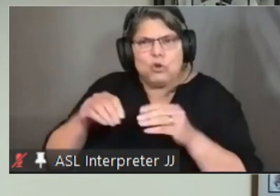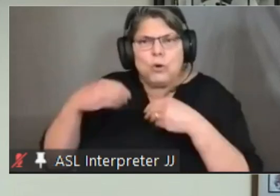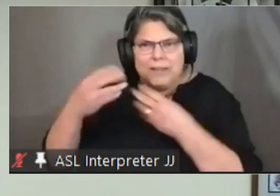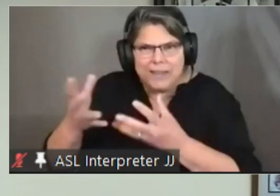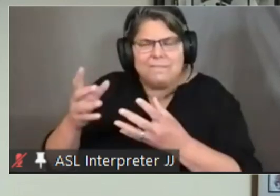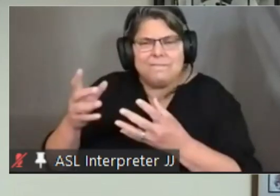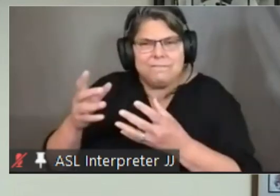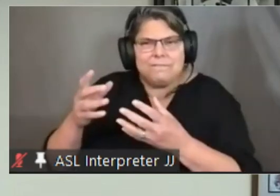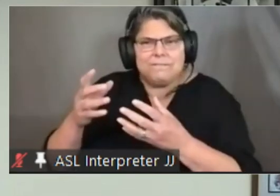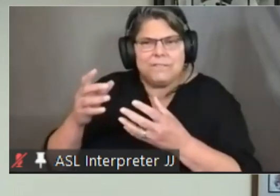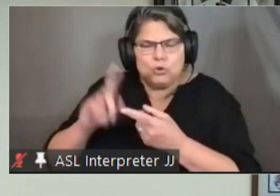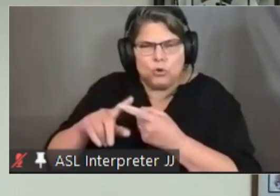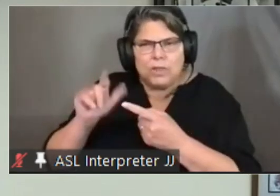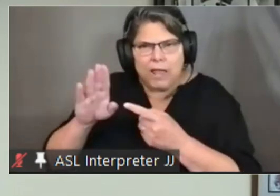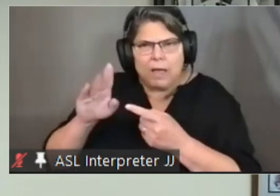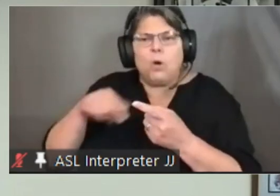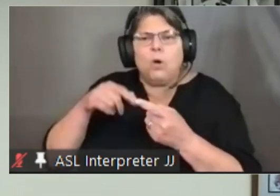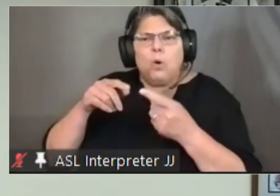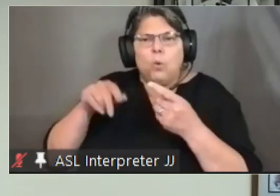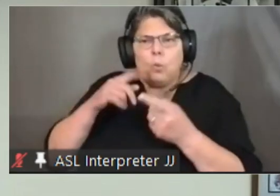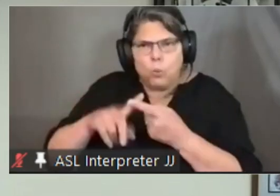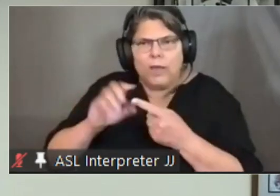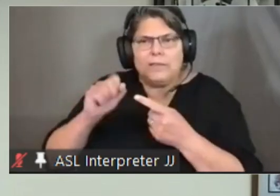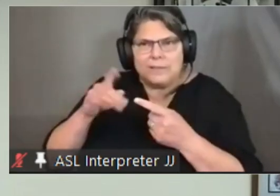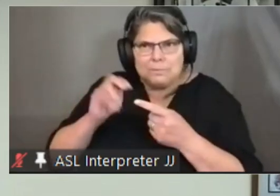while the specimens are very fresh